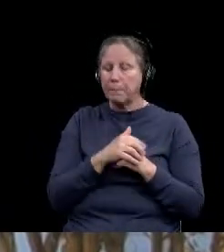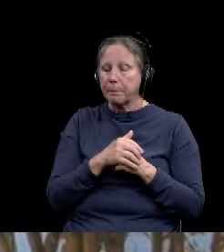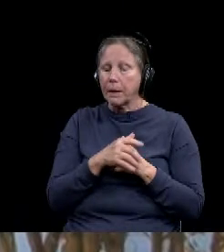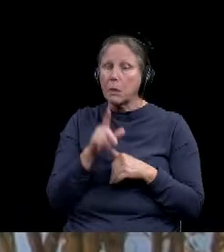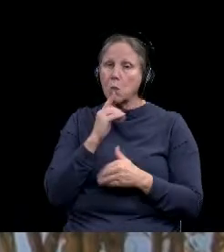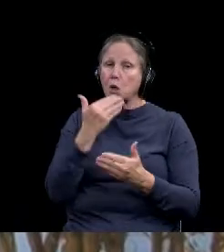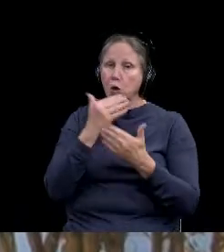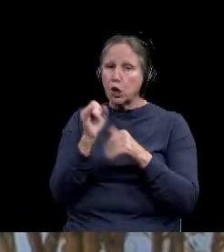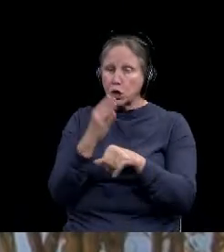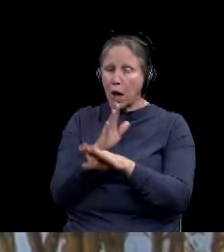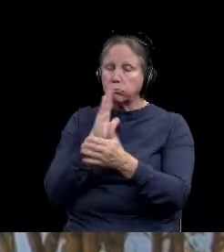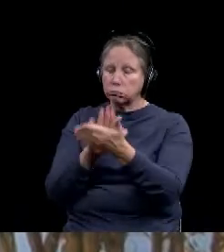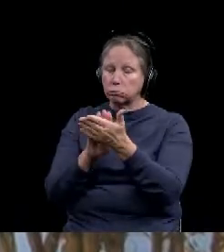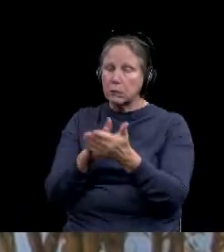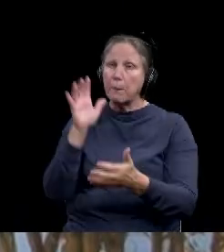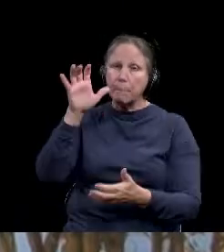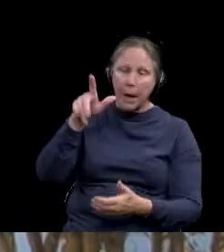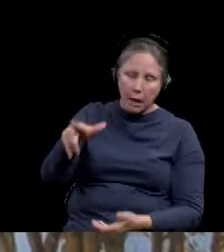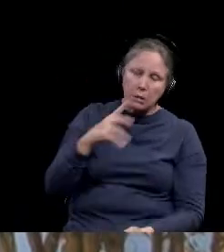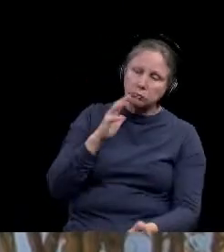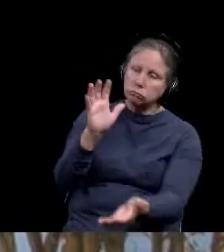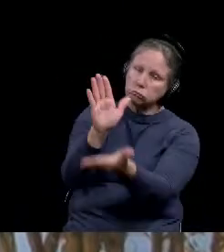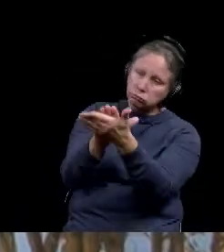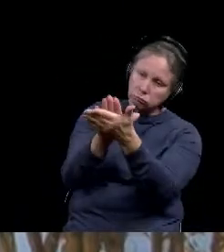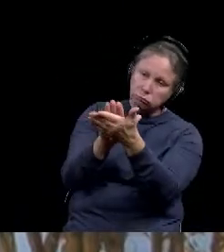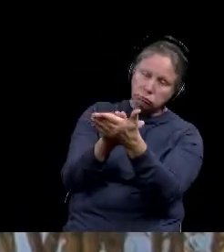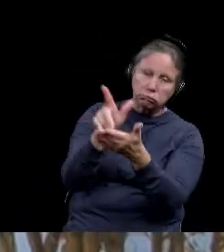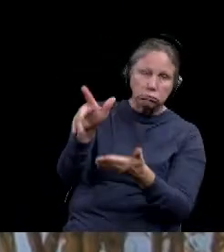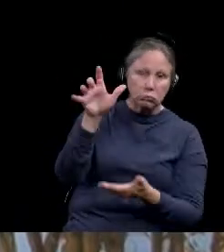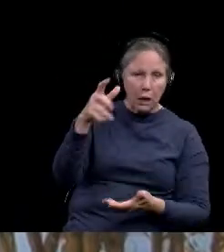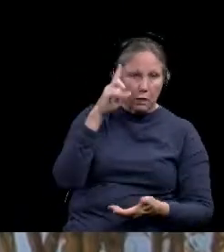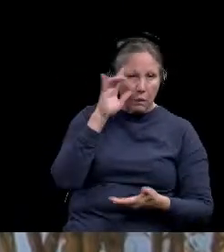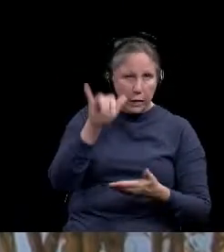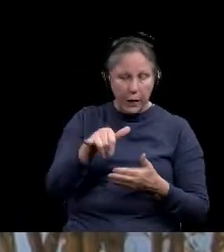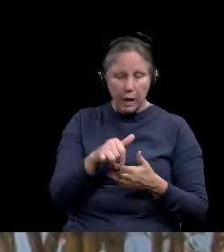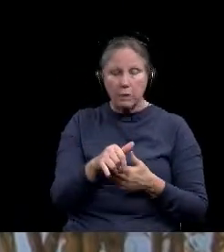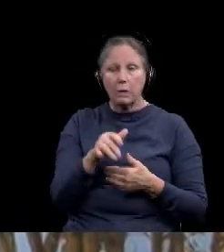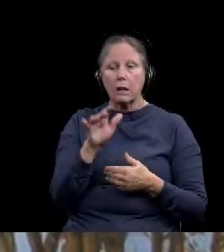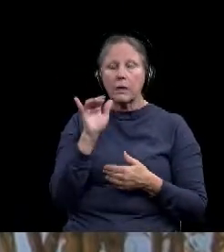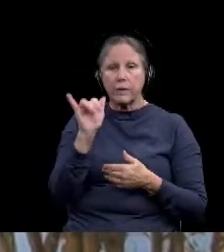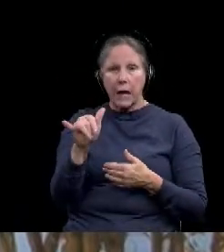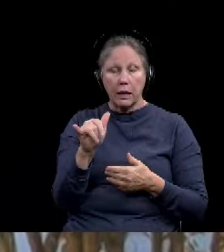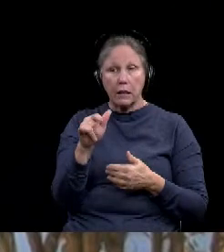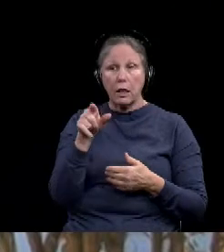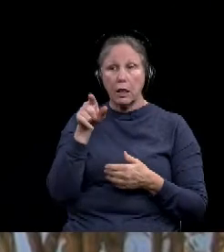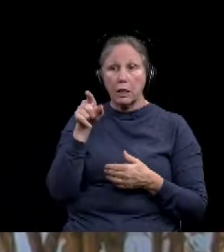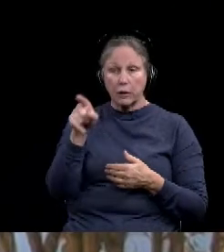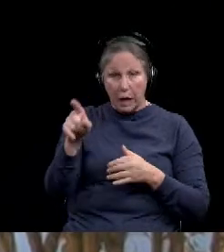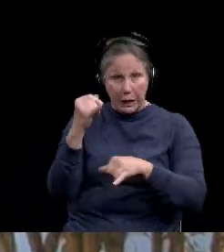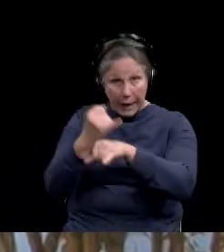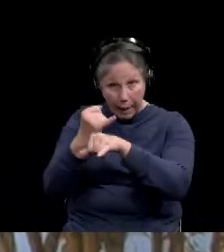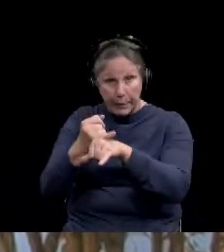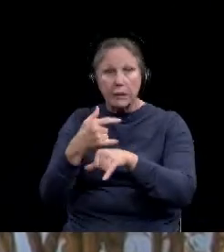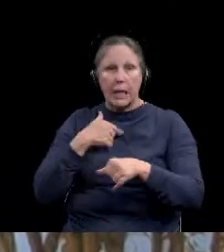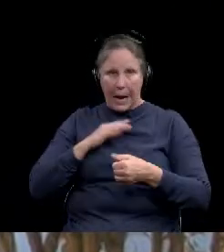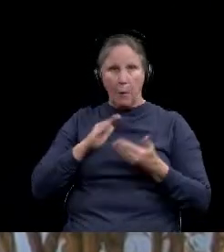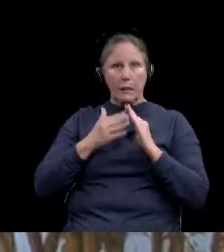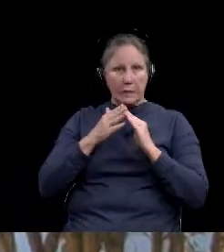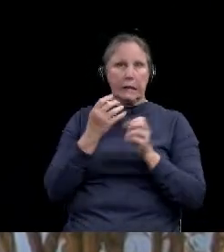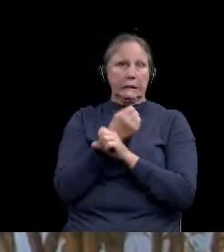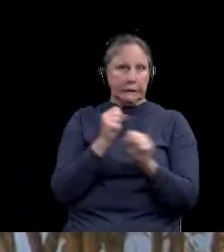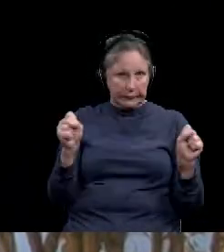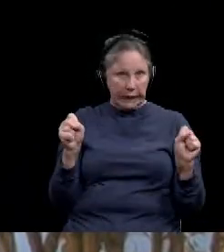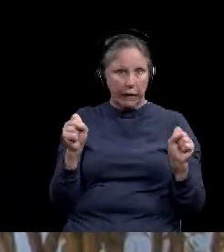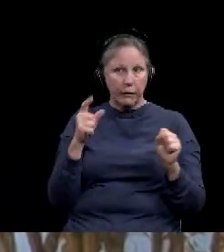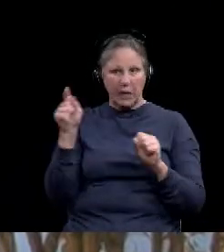But I want to commend Baylor for the great work that they've done to keep our community and their campus as safe as possible as they've come back